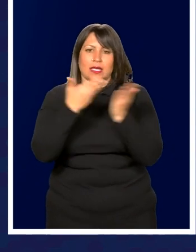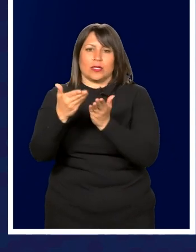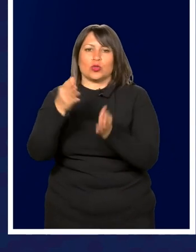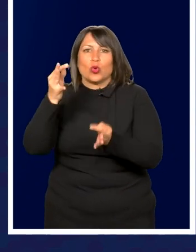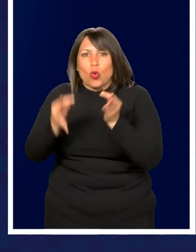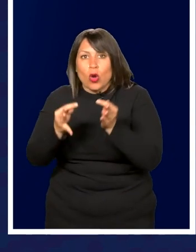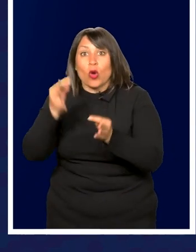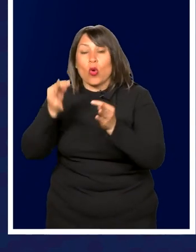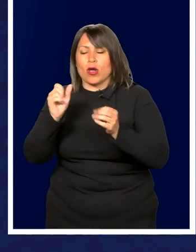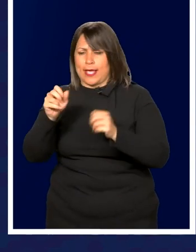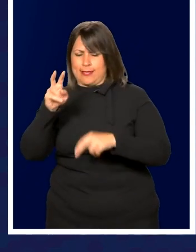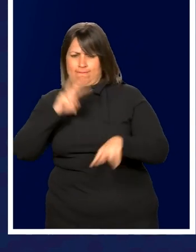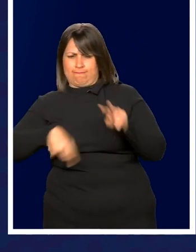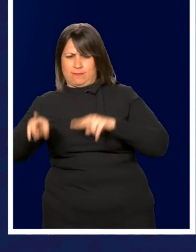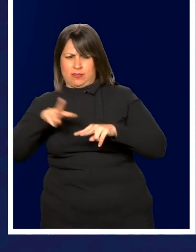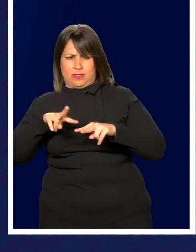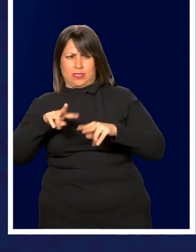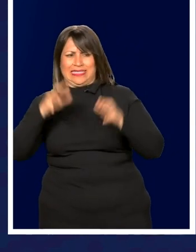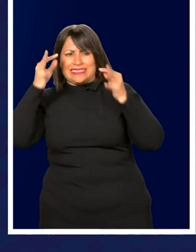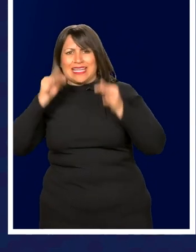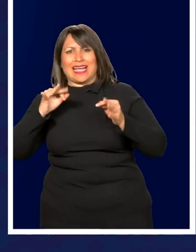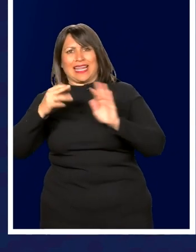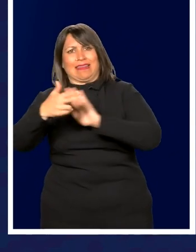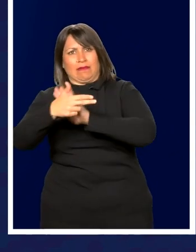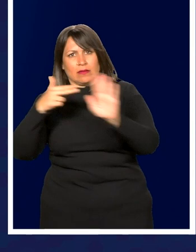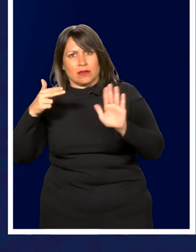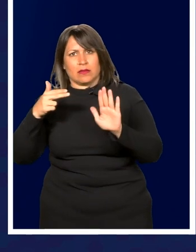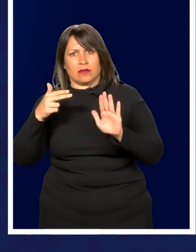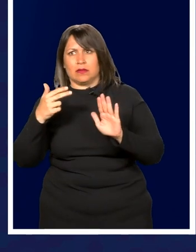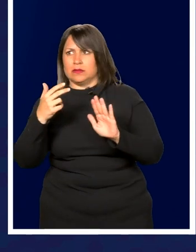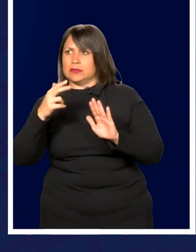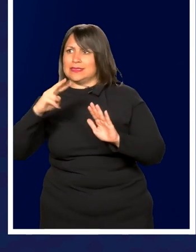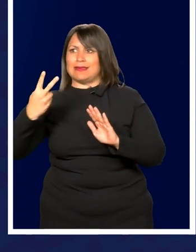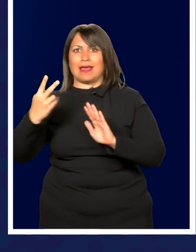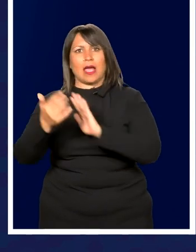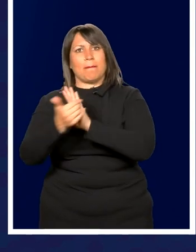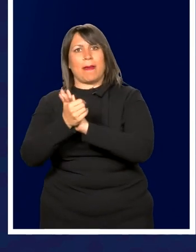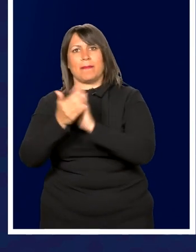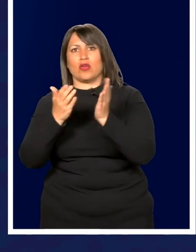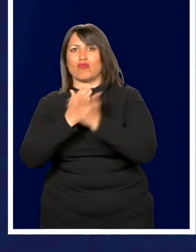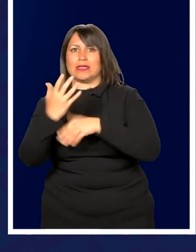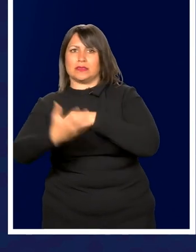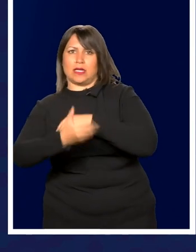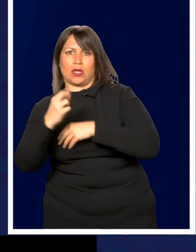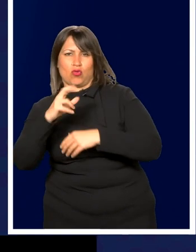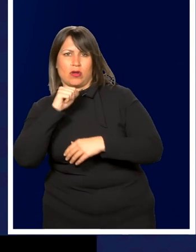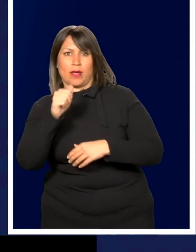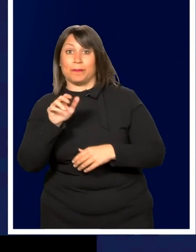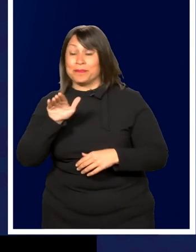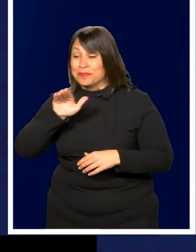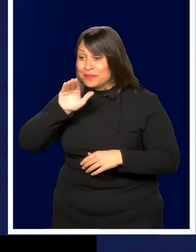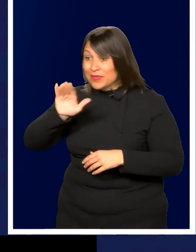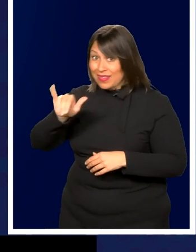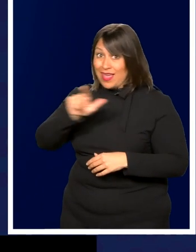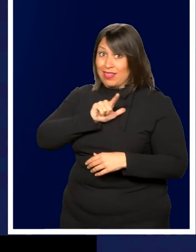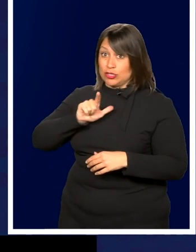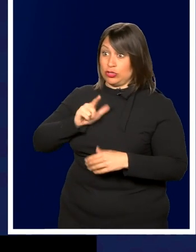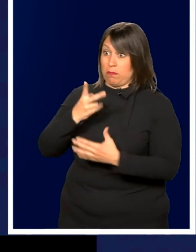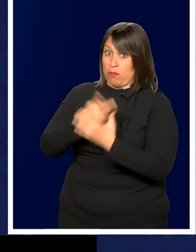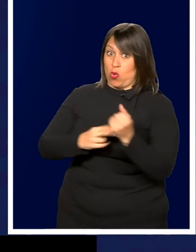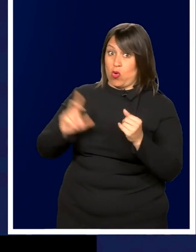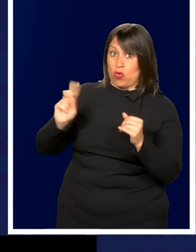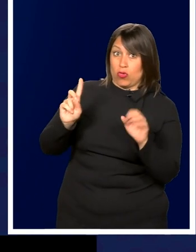court can decide on whether or not that person needs to be, have their Second Amendment rights. And is that legislation